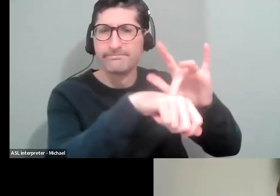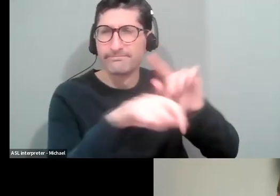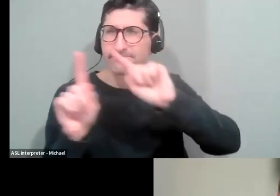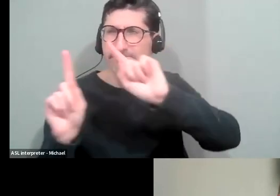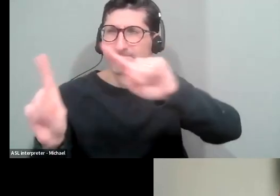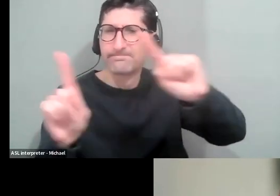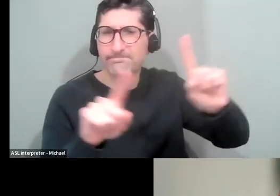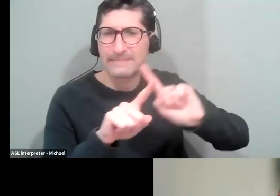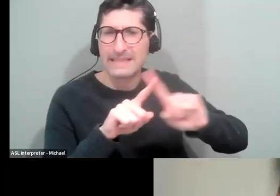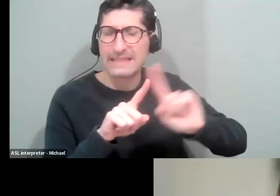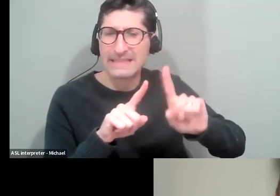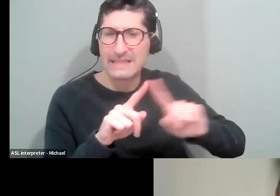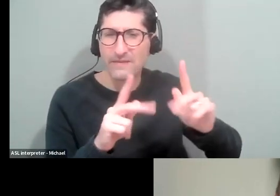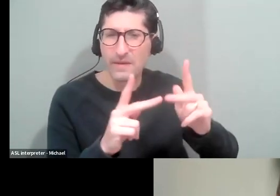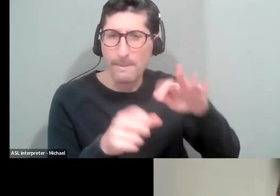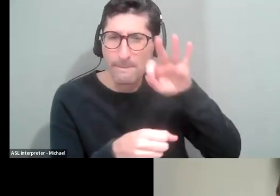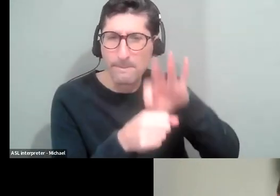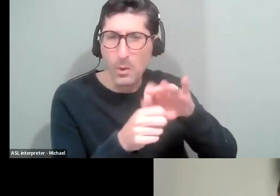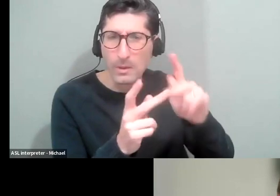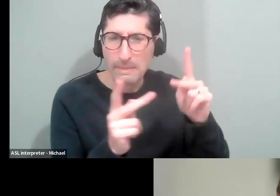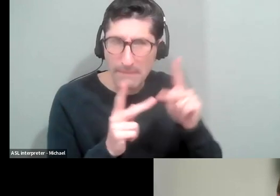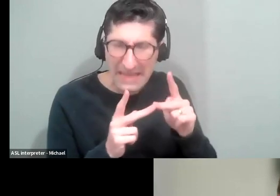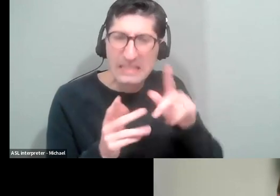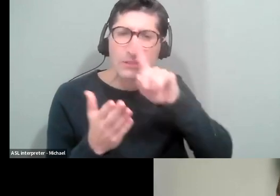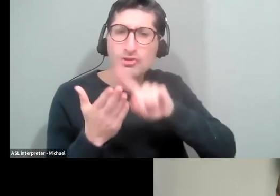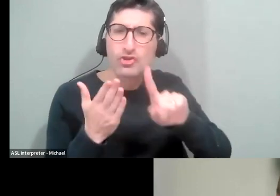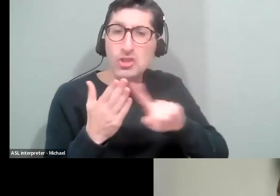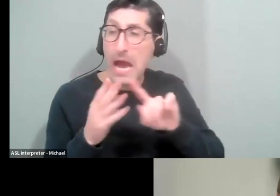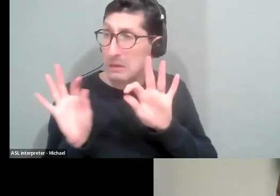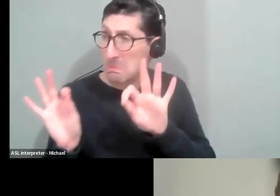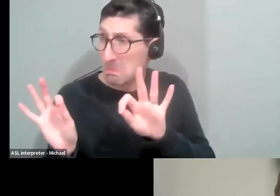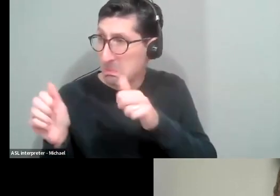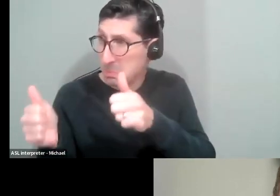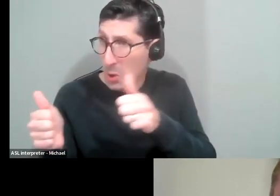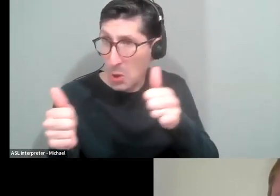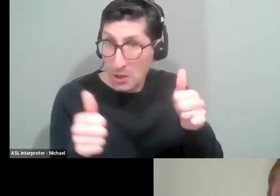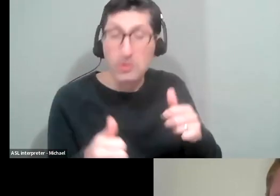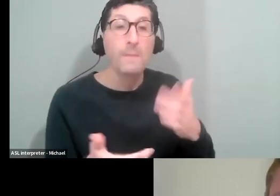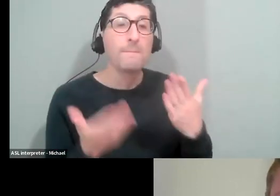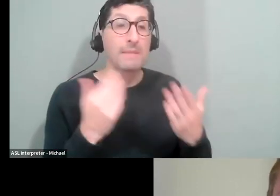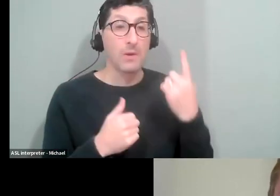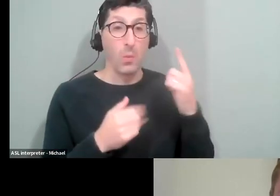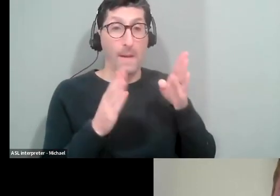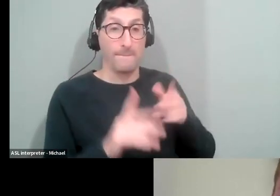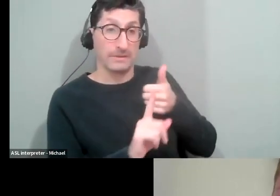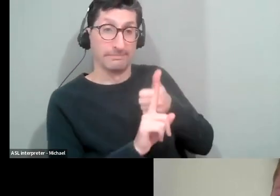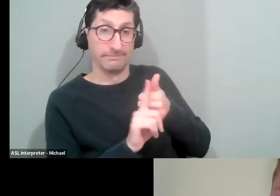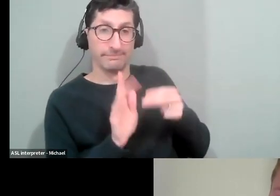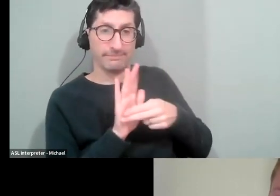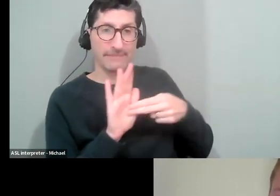role as a poll worker. Um, and so it would be great to have one person who's dedicated access coordinating